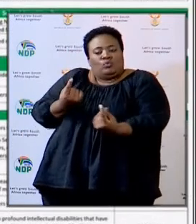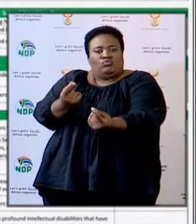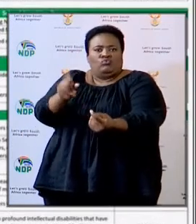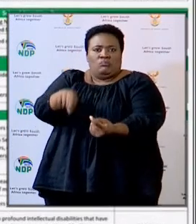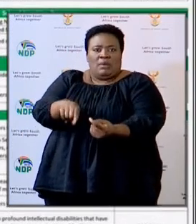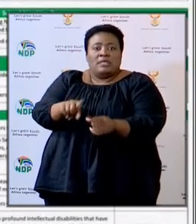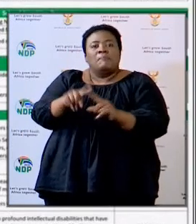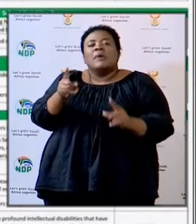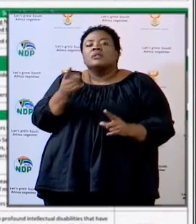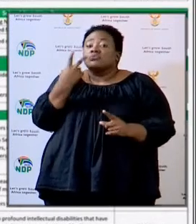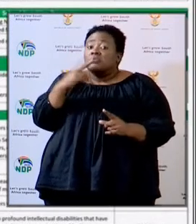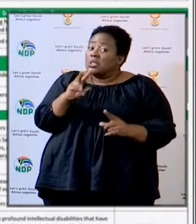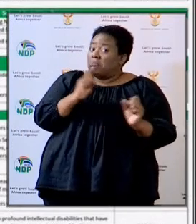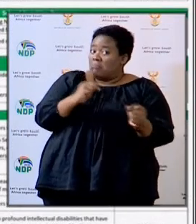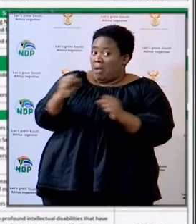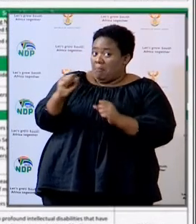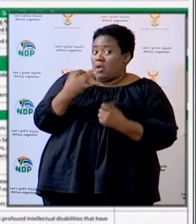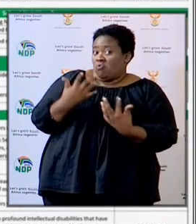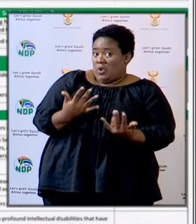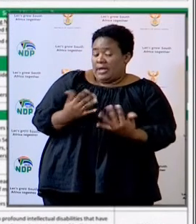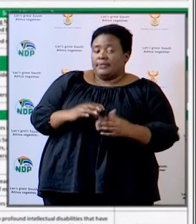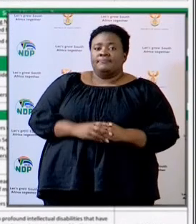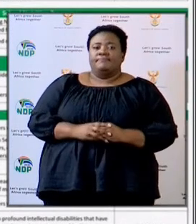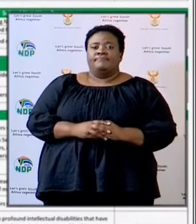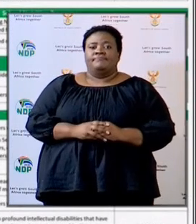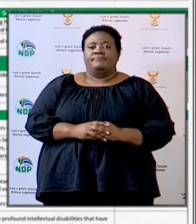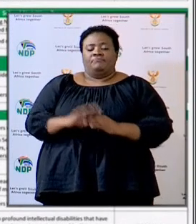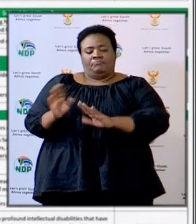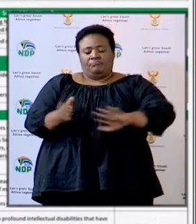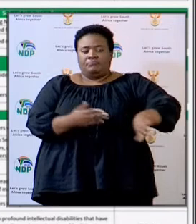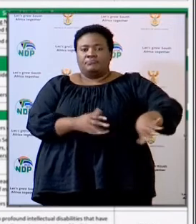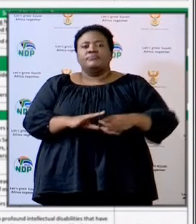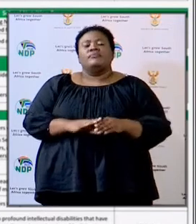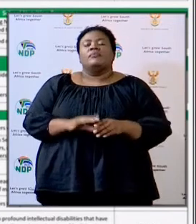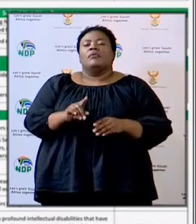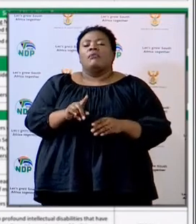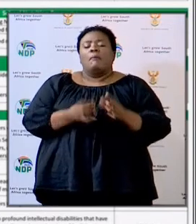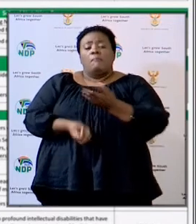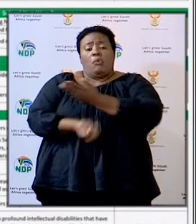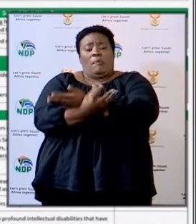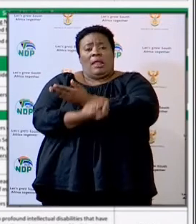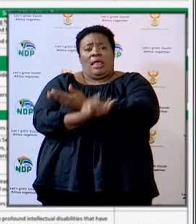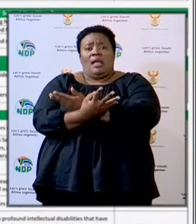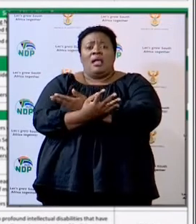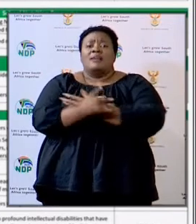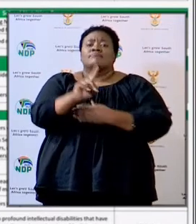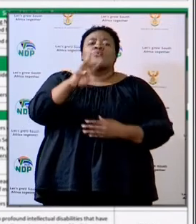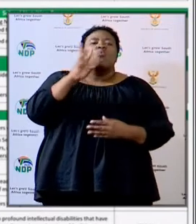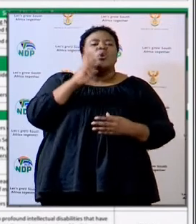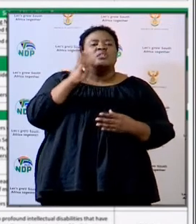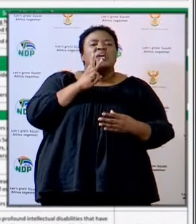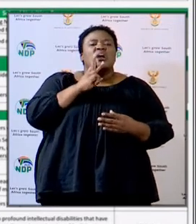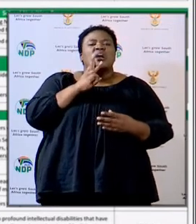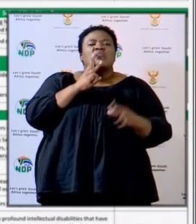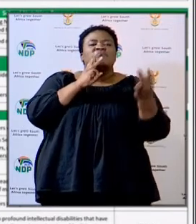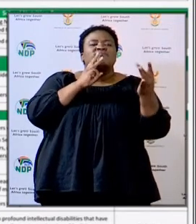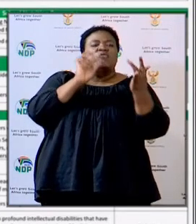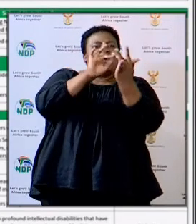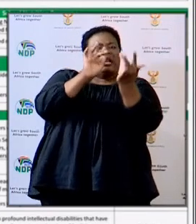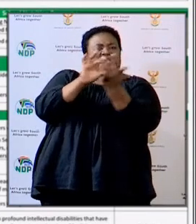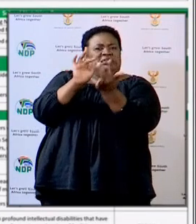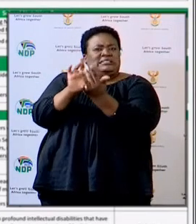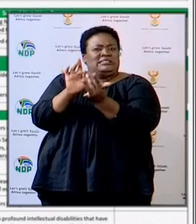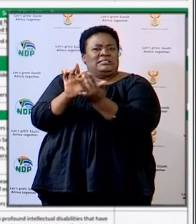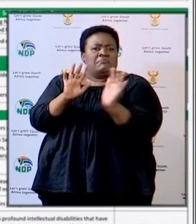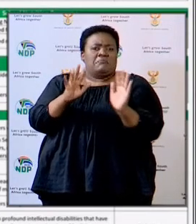that. But in the main green, as you can see, Mpumalanga, the main issue is water installation there, but